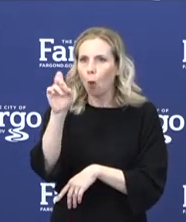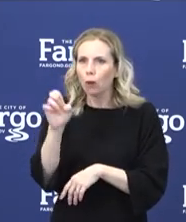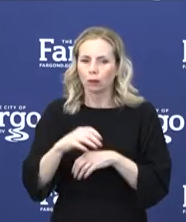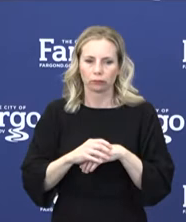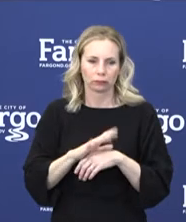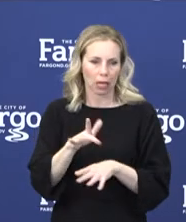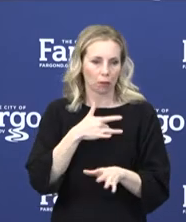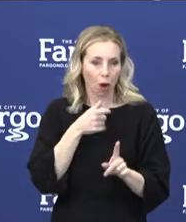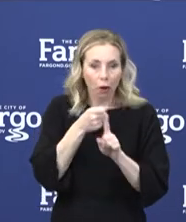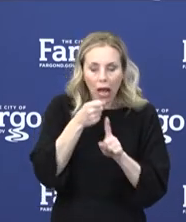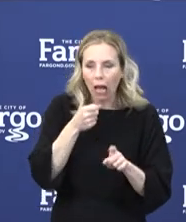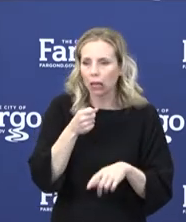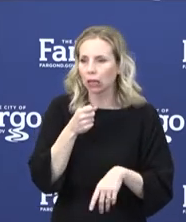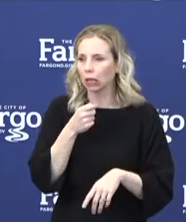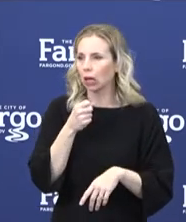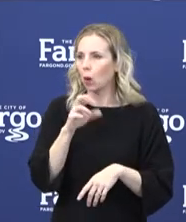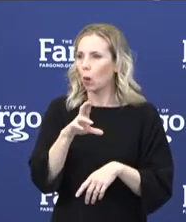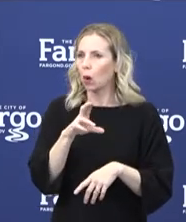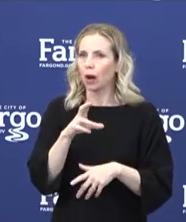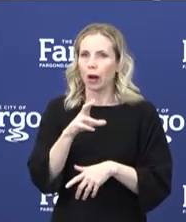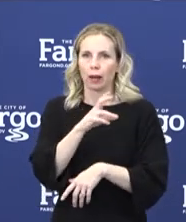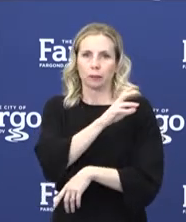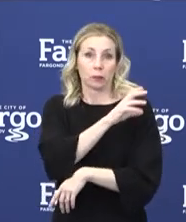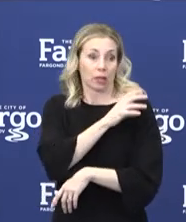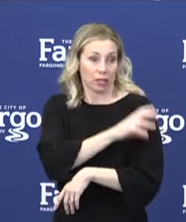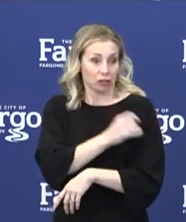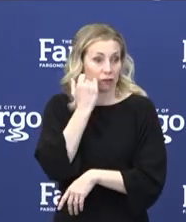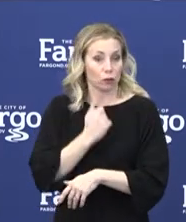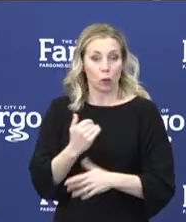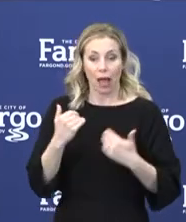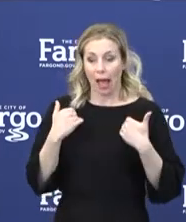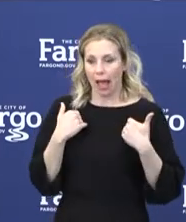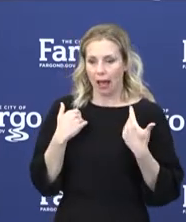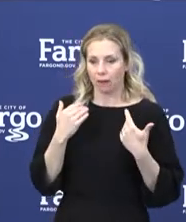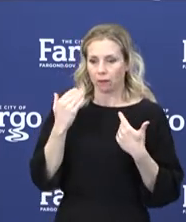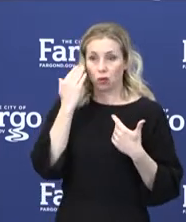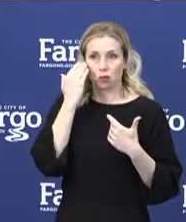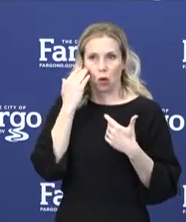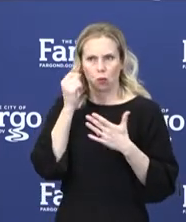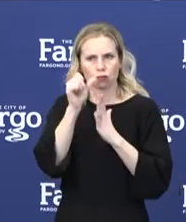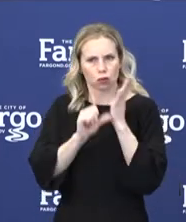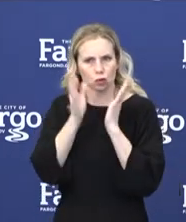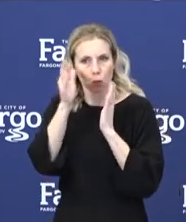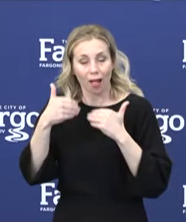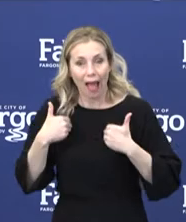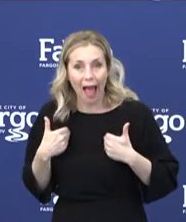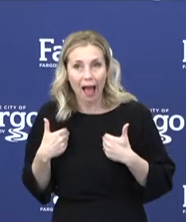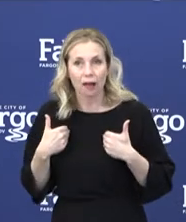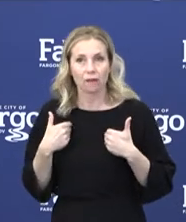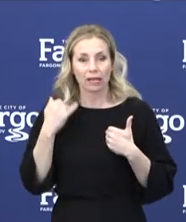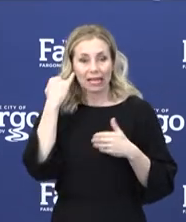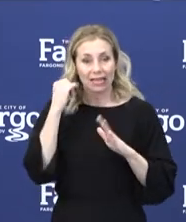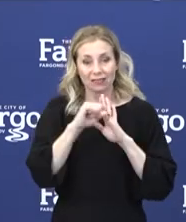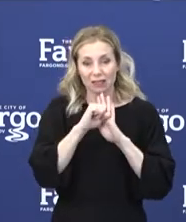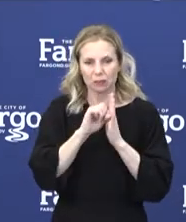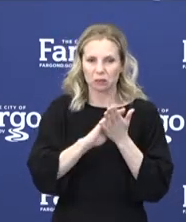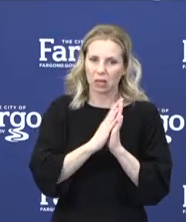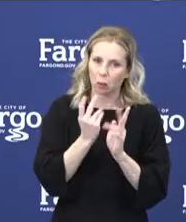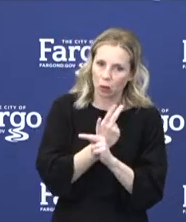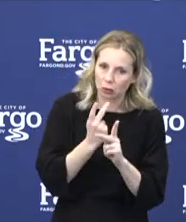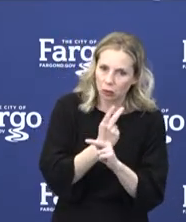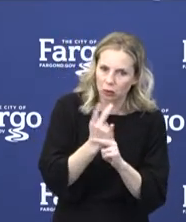clinician for known issues that you already have planned surgery for, that the symptoms seem to be worsening.